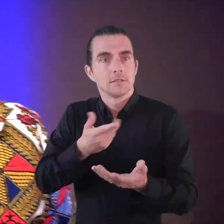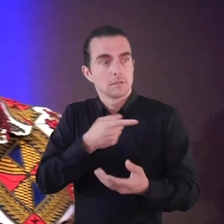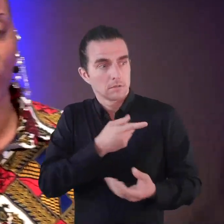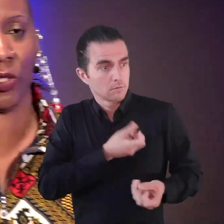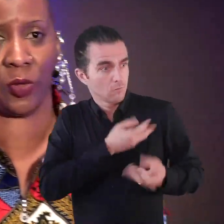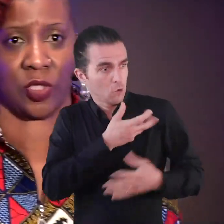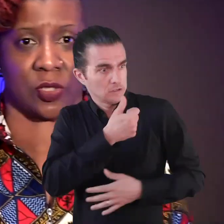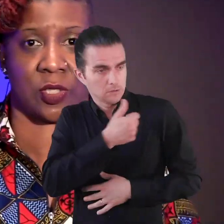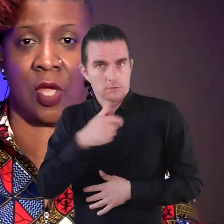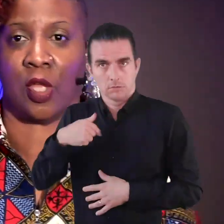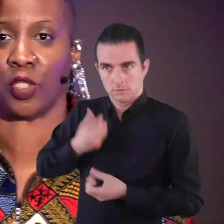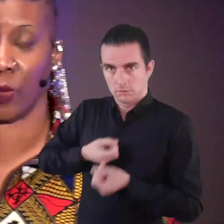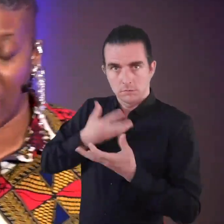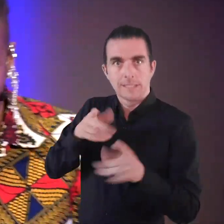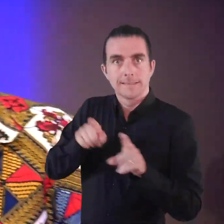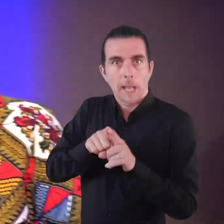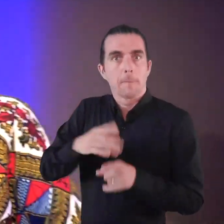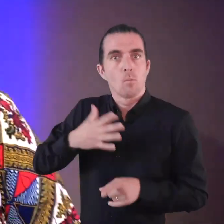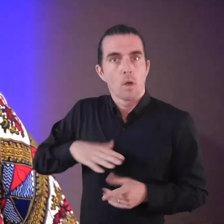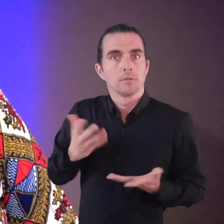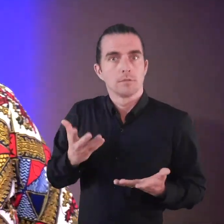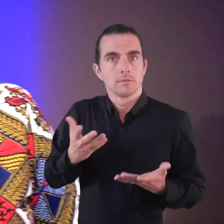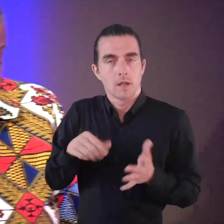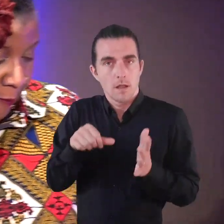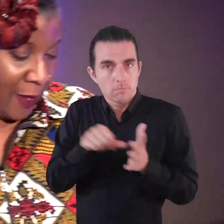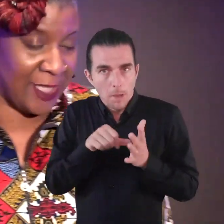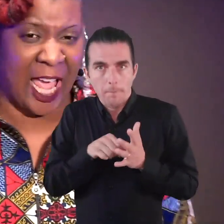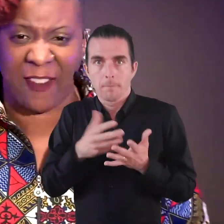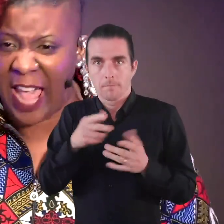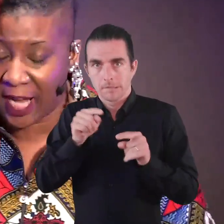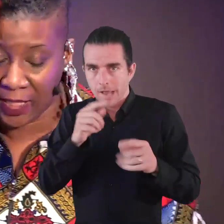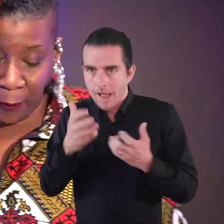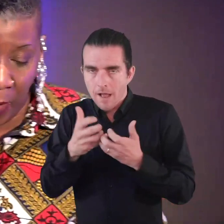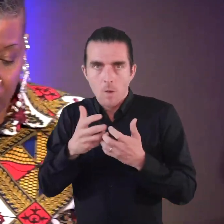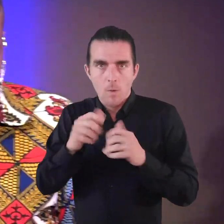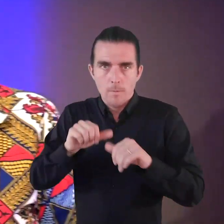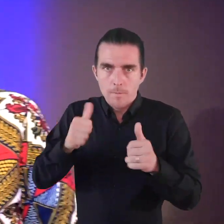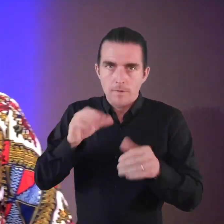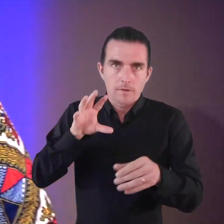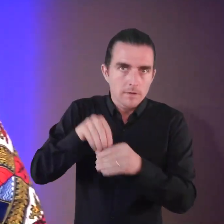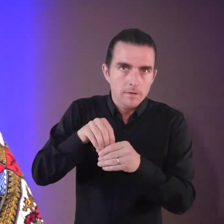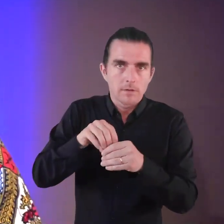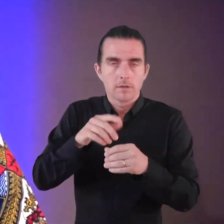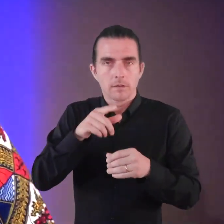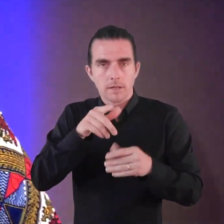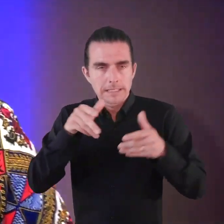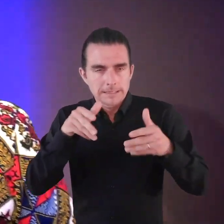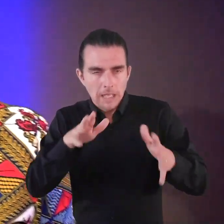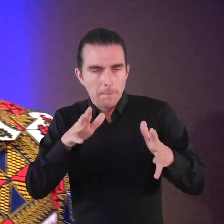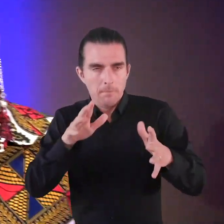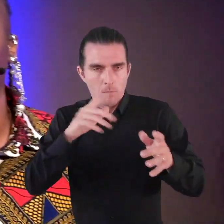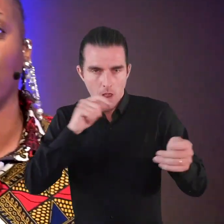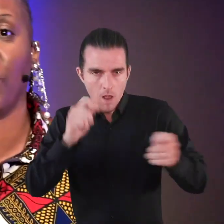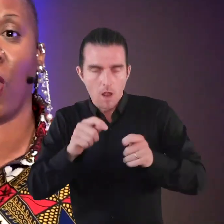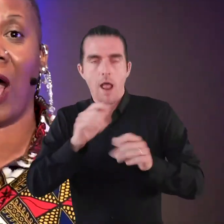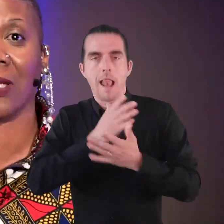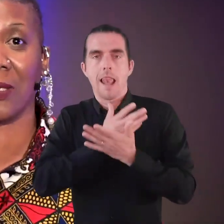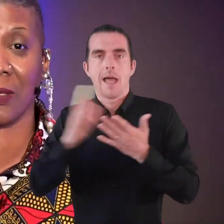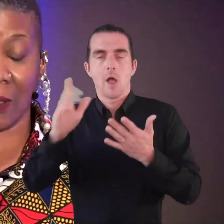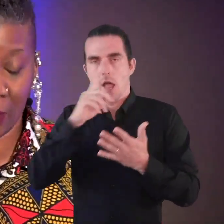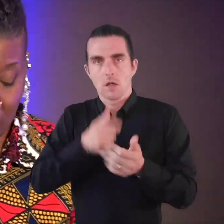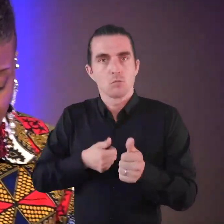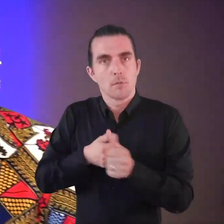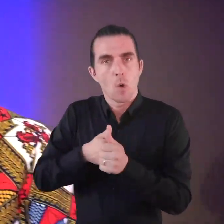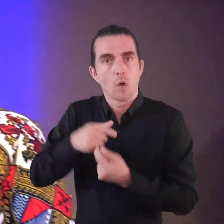designing the solutions to our problems. To have active participation in creating the systems that will support